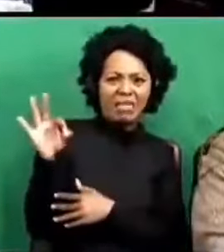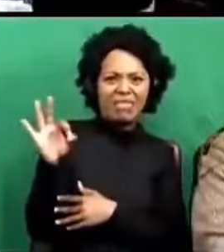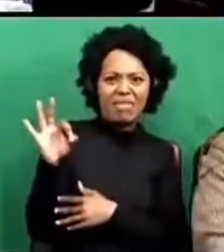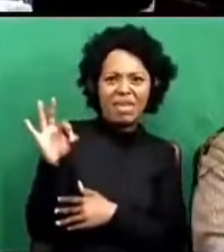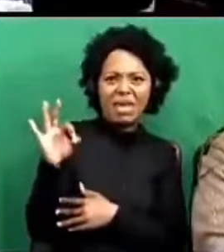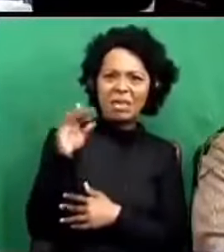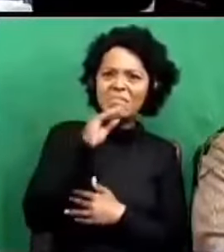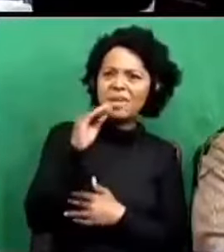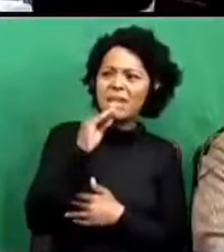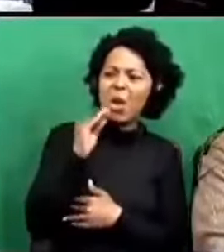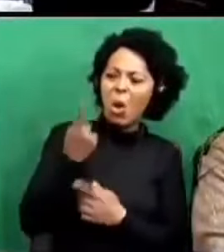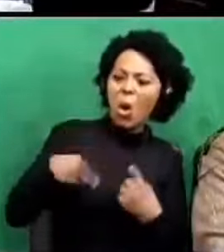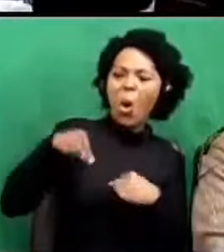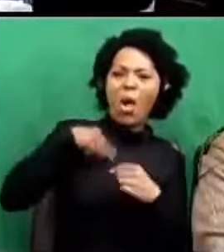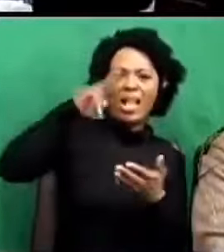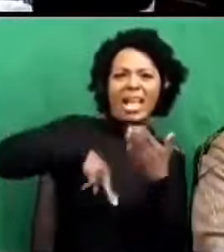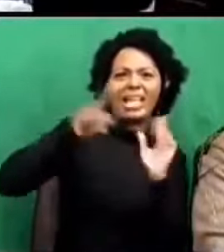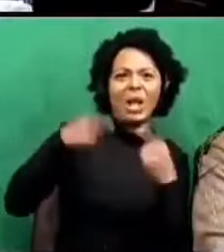read, cannot read.